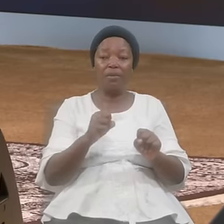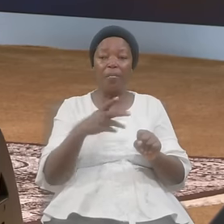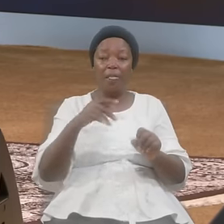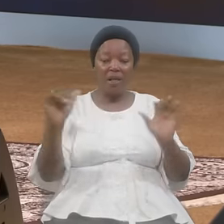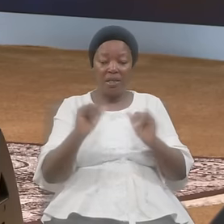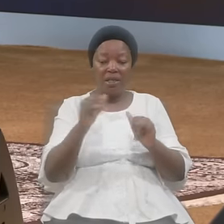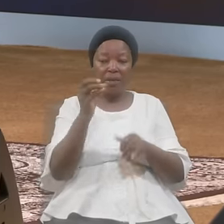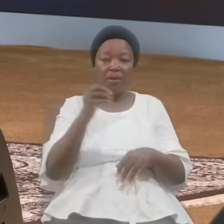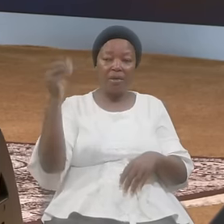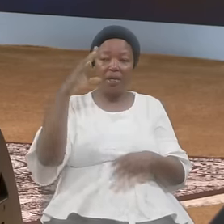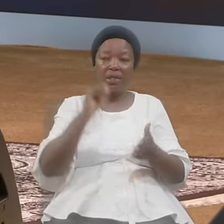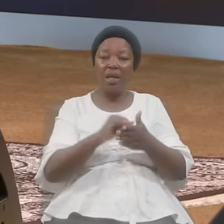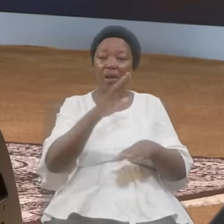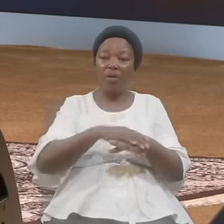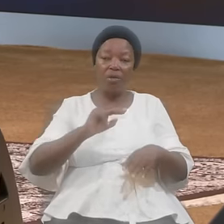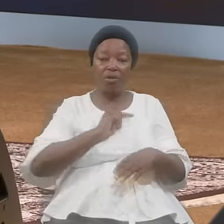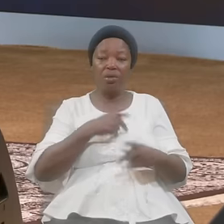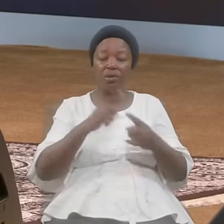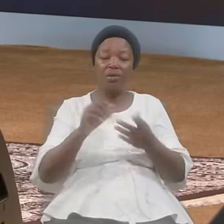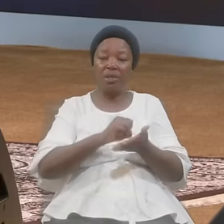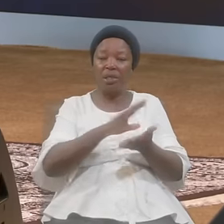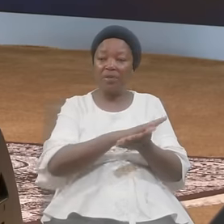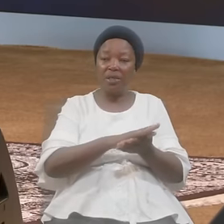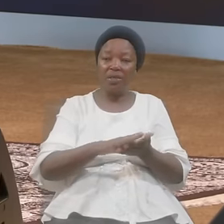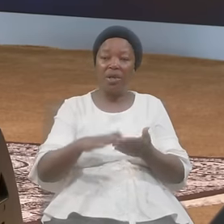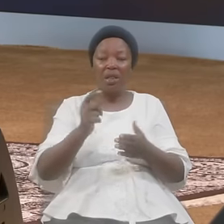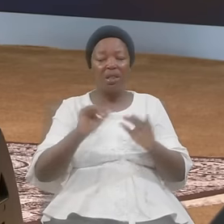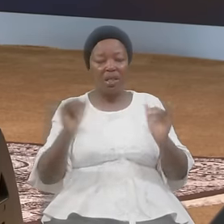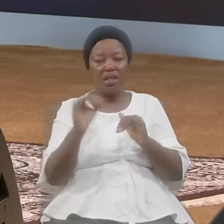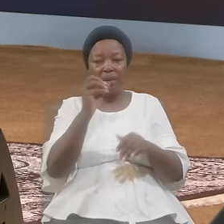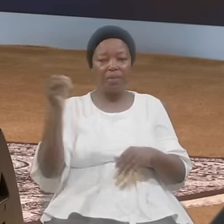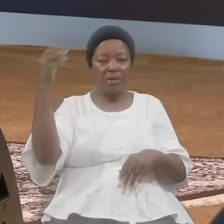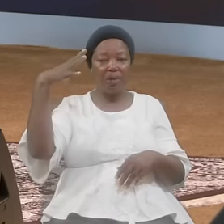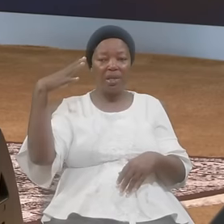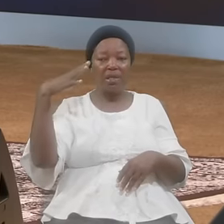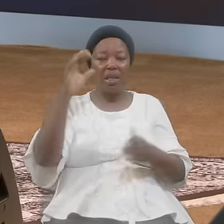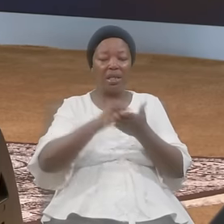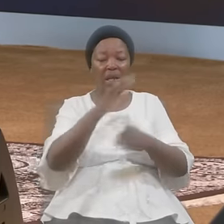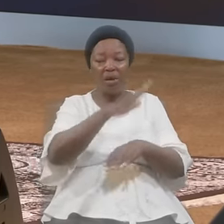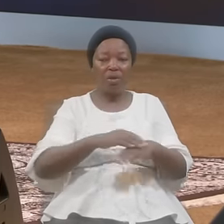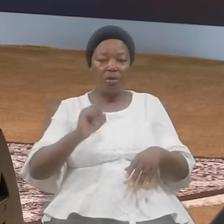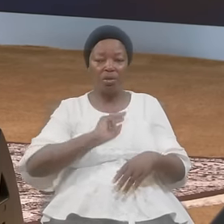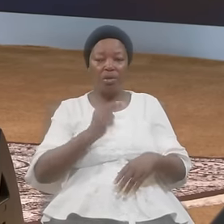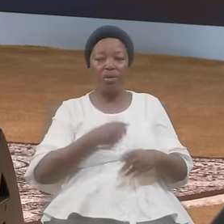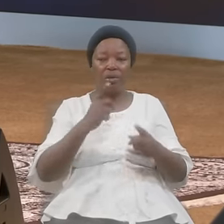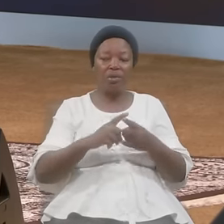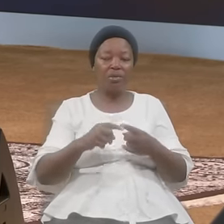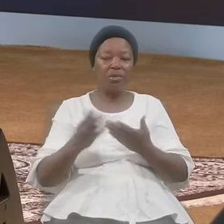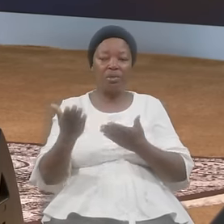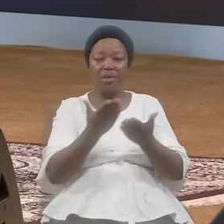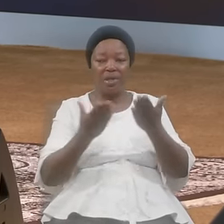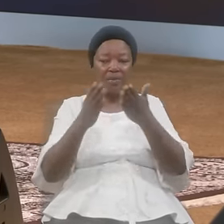Grace That Calls To Sanctification The Same Grace That Calls Us To Service